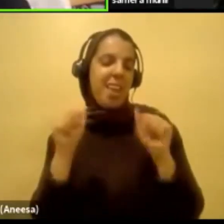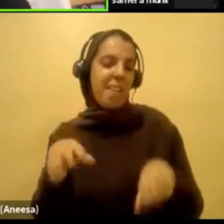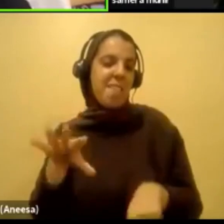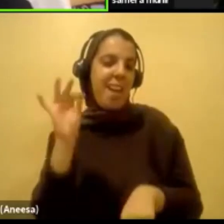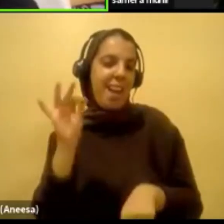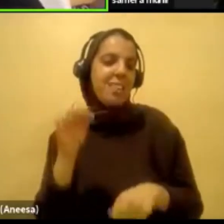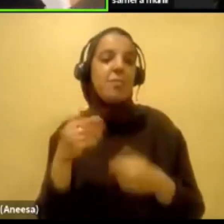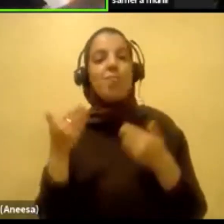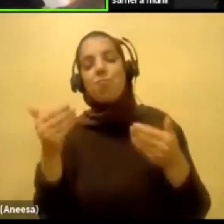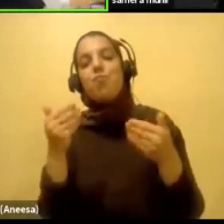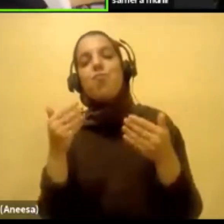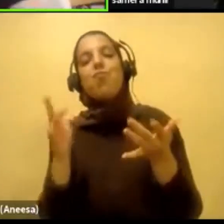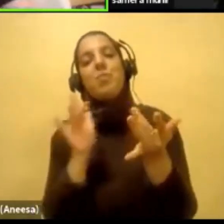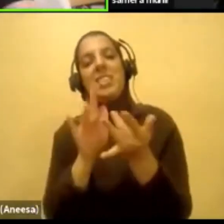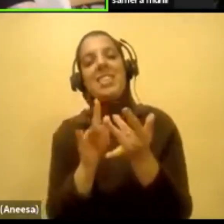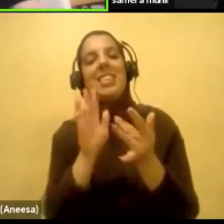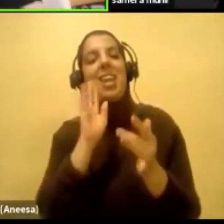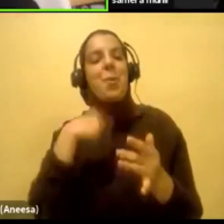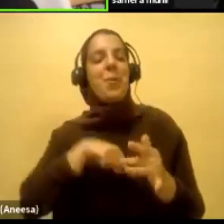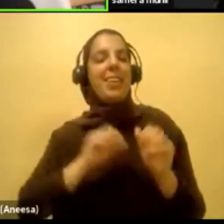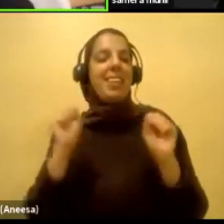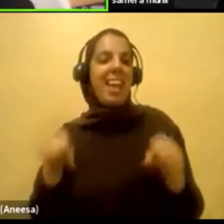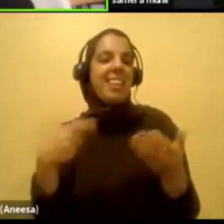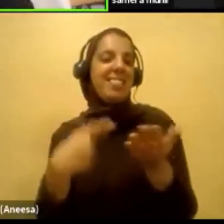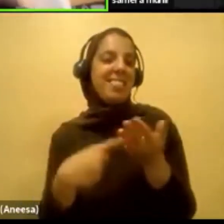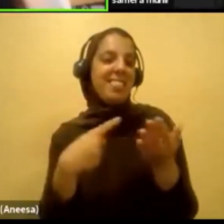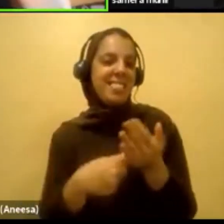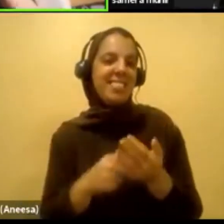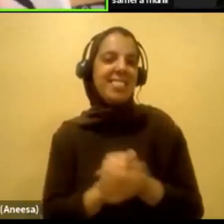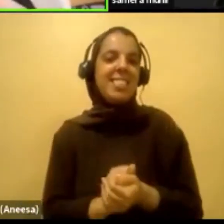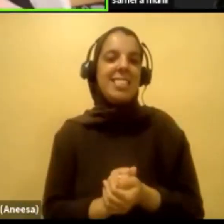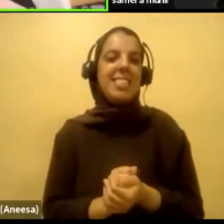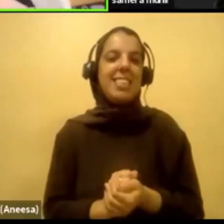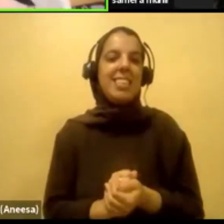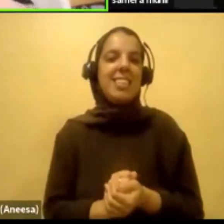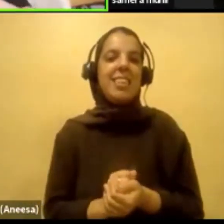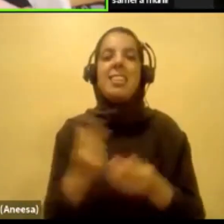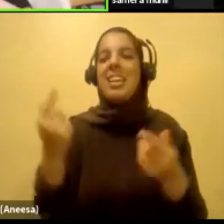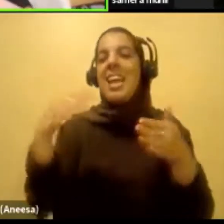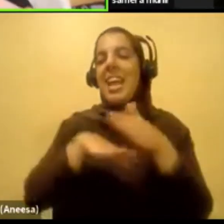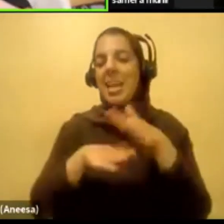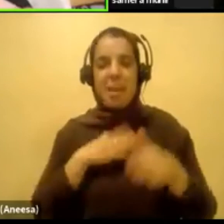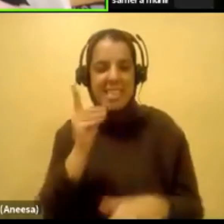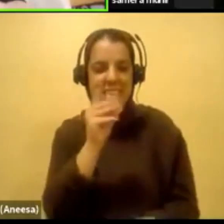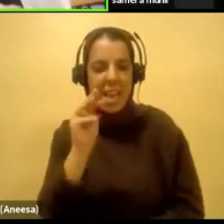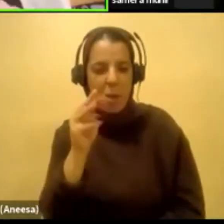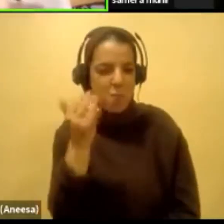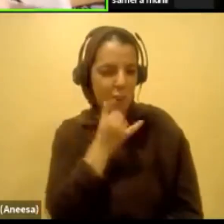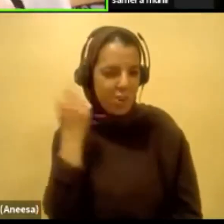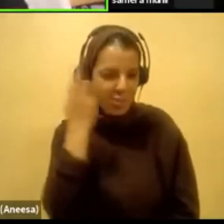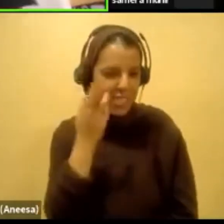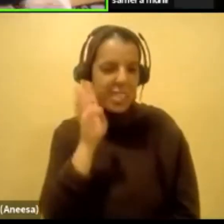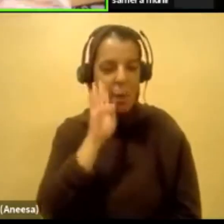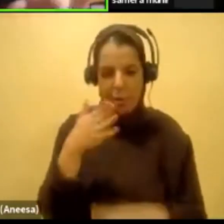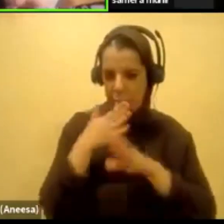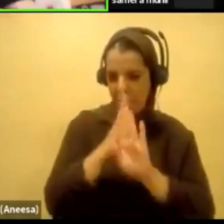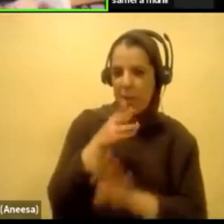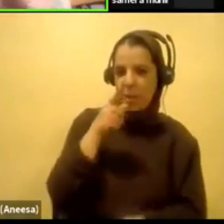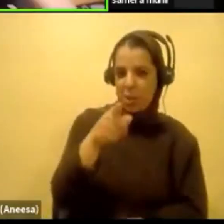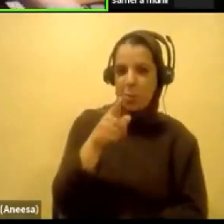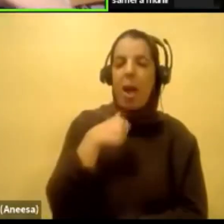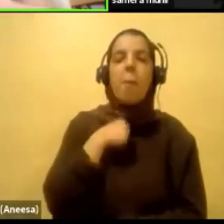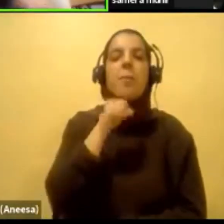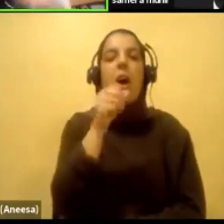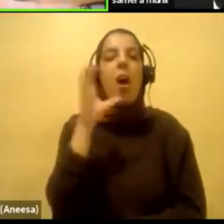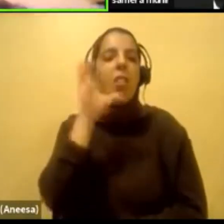hit me up and we can have a great conversation. If you come in my DMs for the wrong reasons, I'm going to block you. I'm to make that clear. I'm not looking.